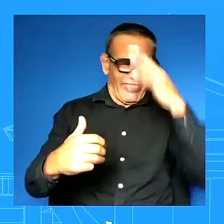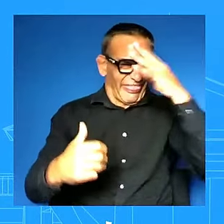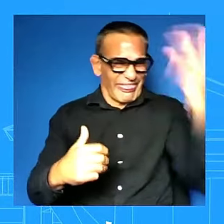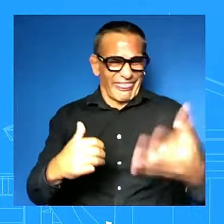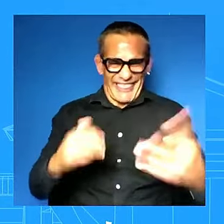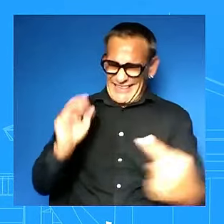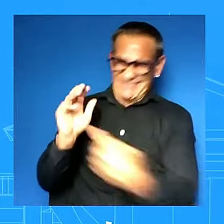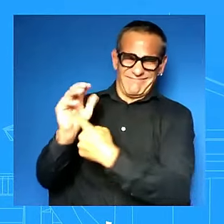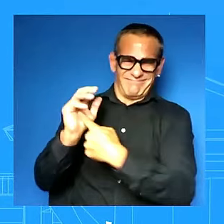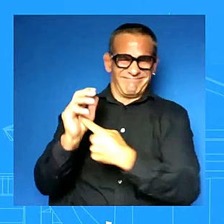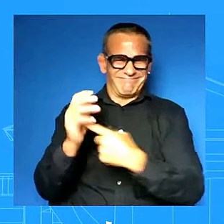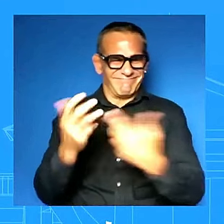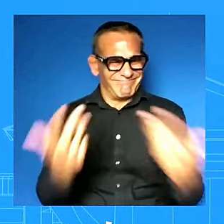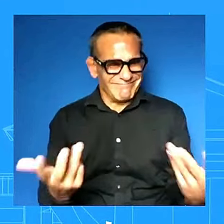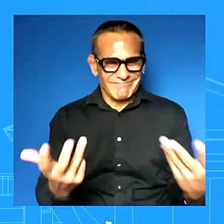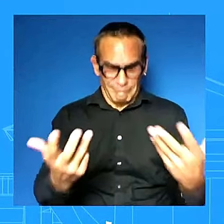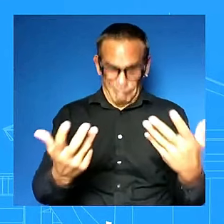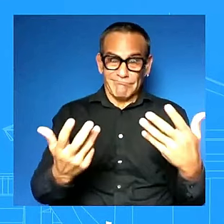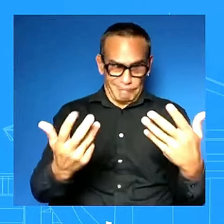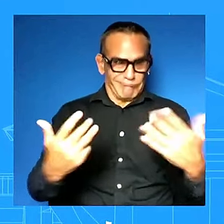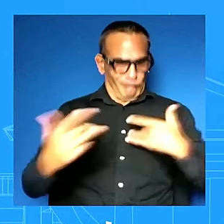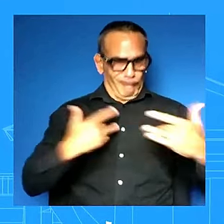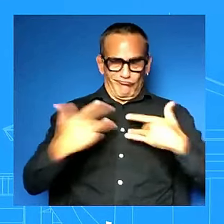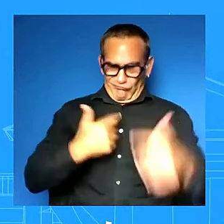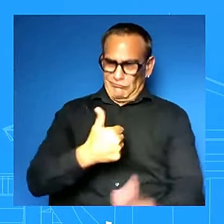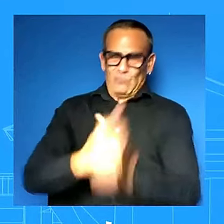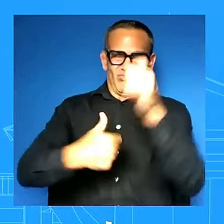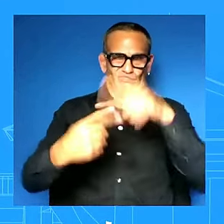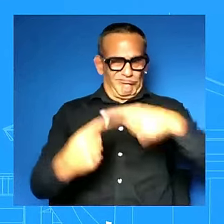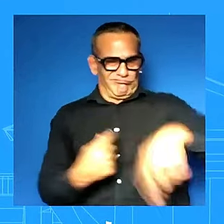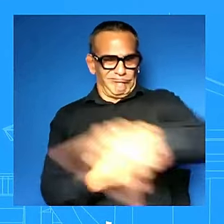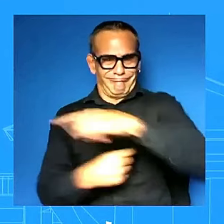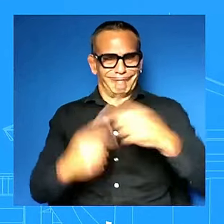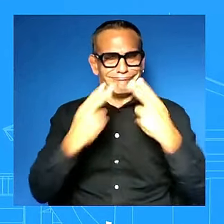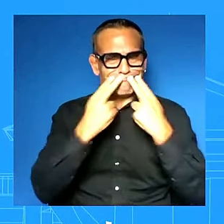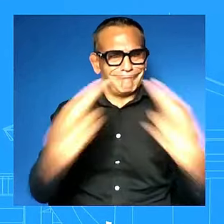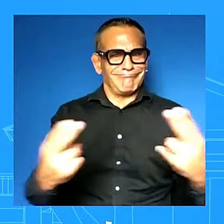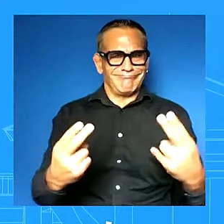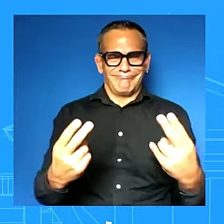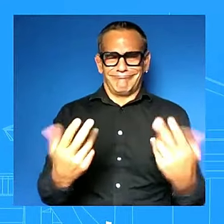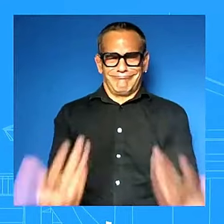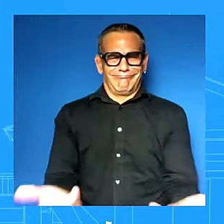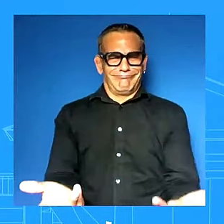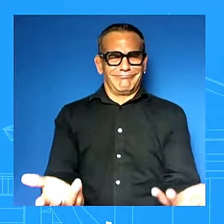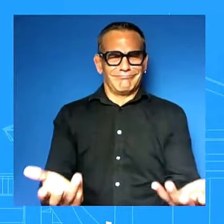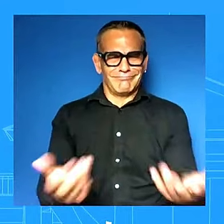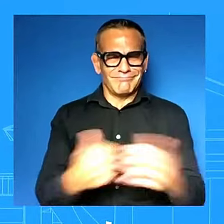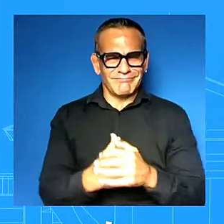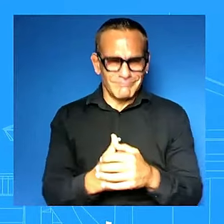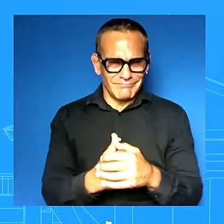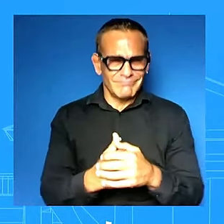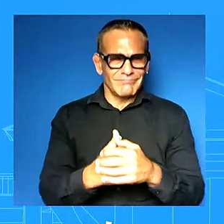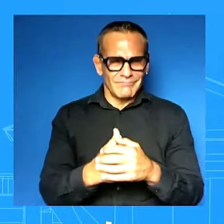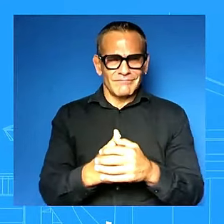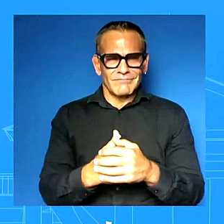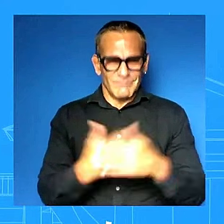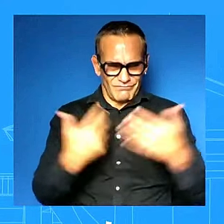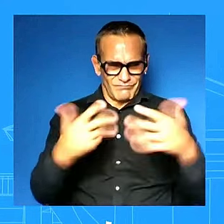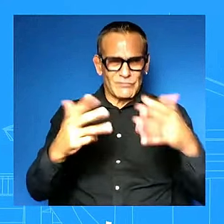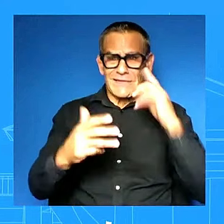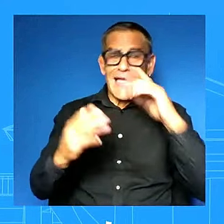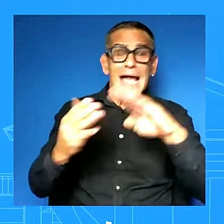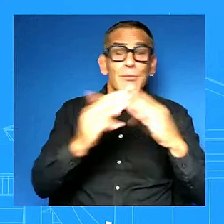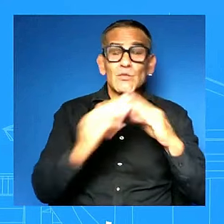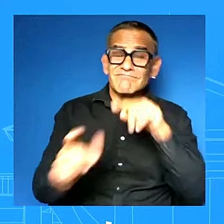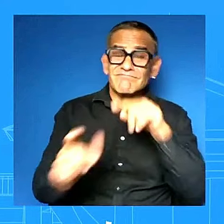yes we are concerned it is dangerous i mean you all have reported how communities specifically haitian communities are fearing